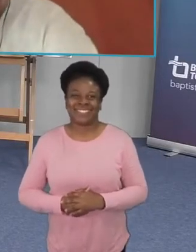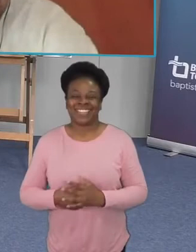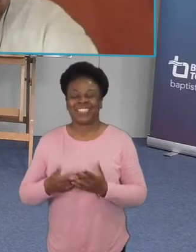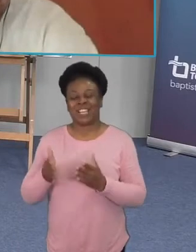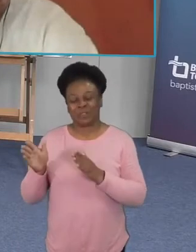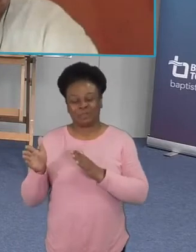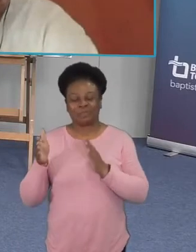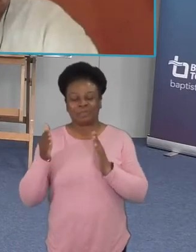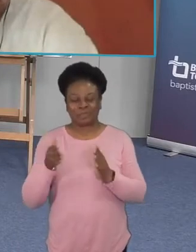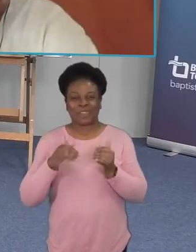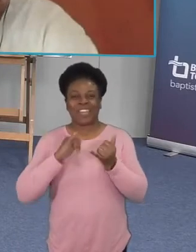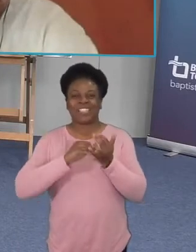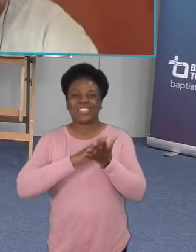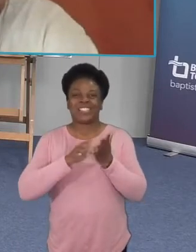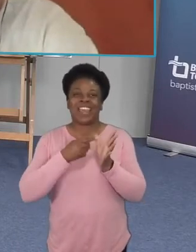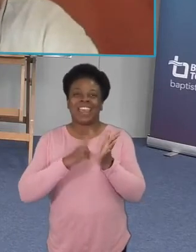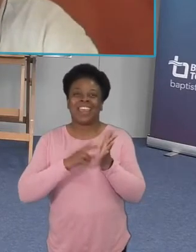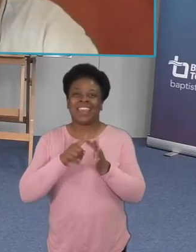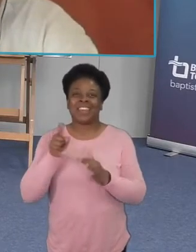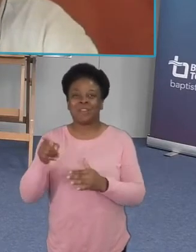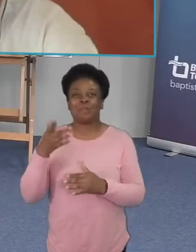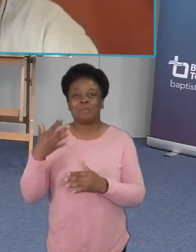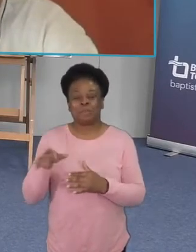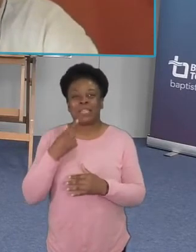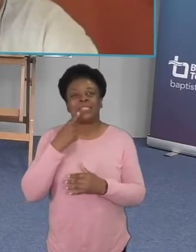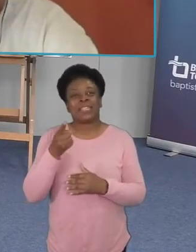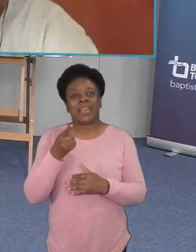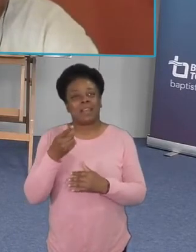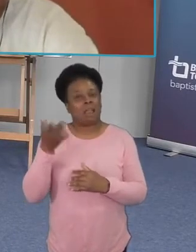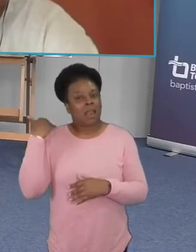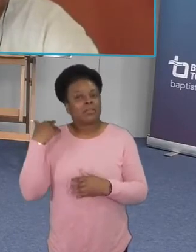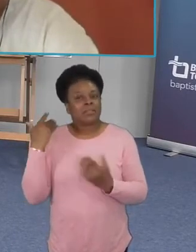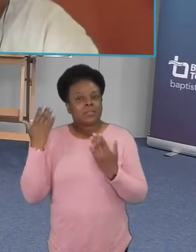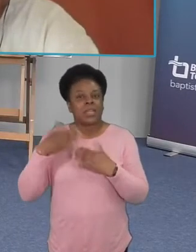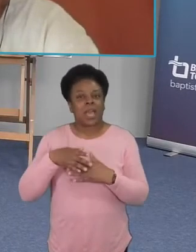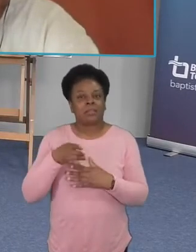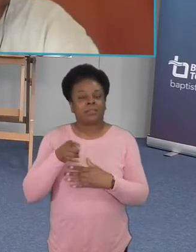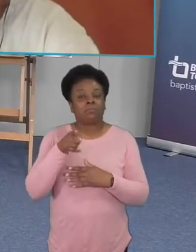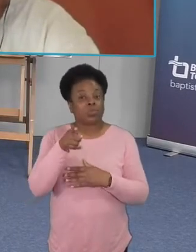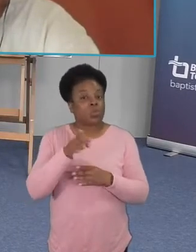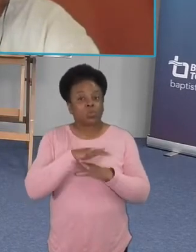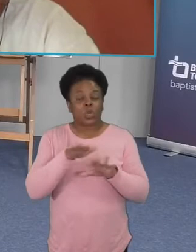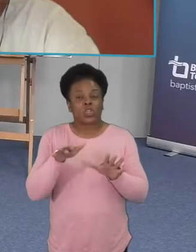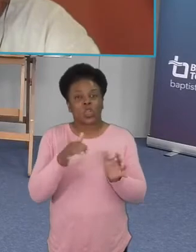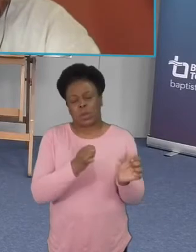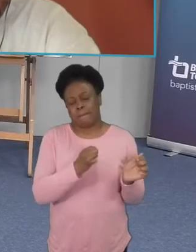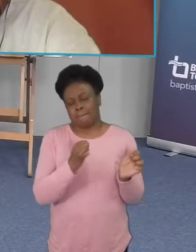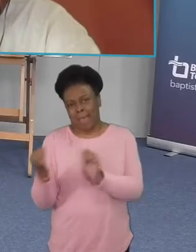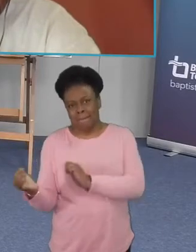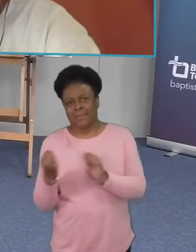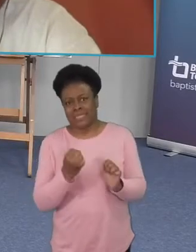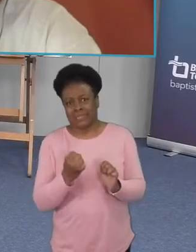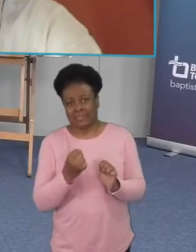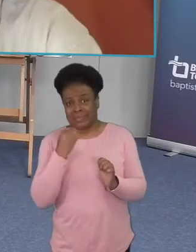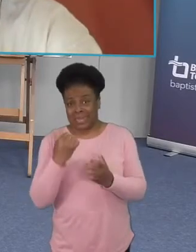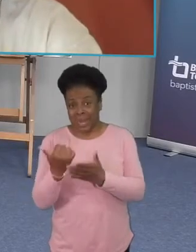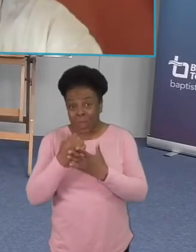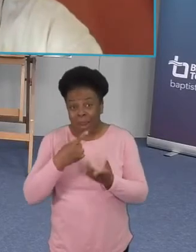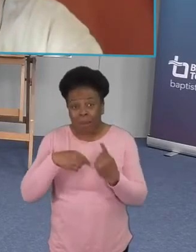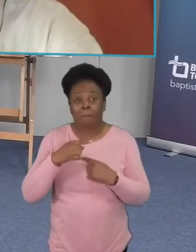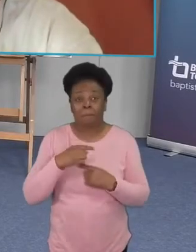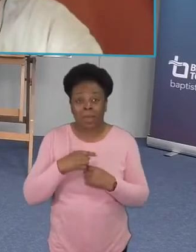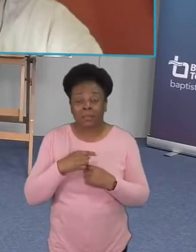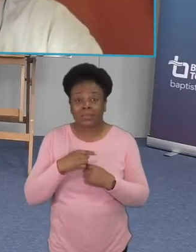shane you uh you said last night that you're not a baptist can you offer us help as british baptists